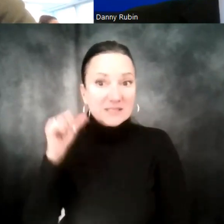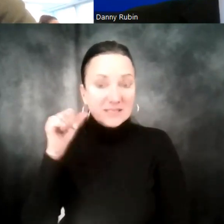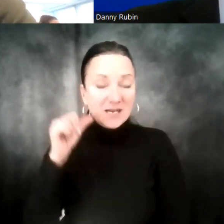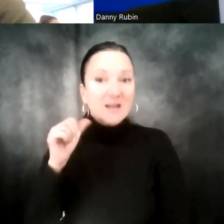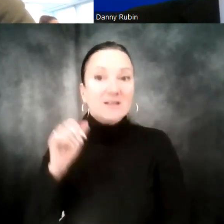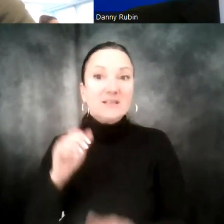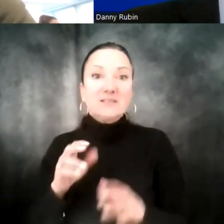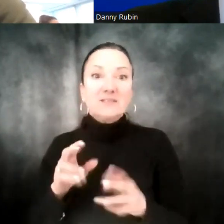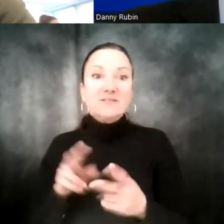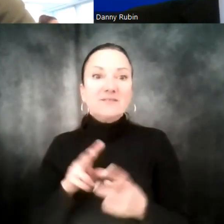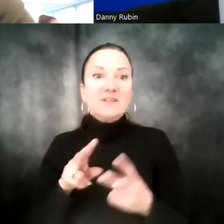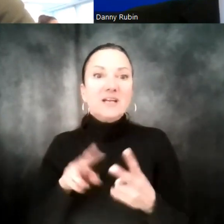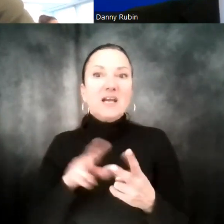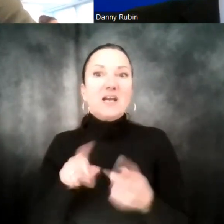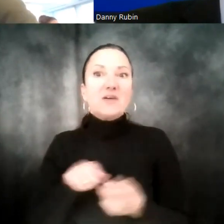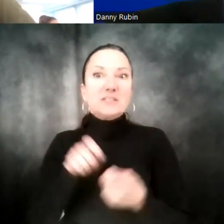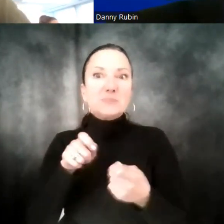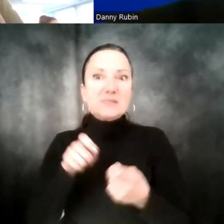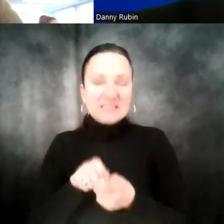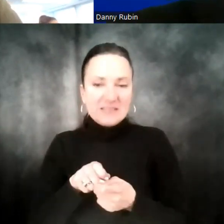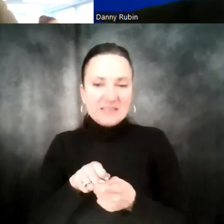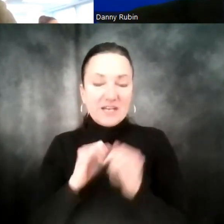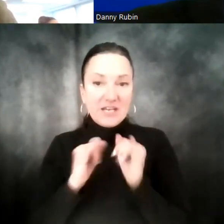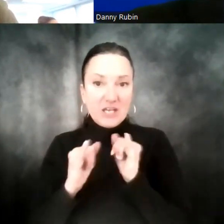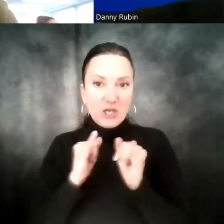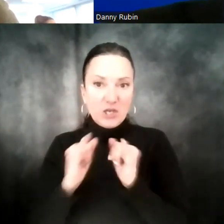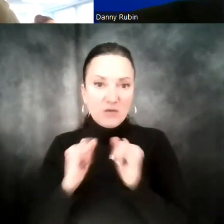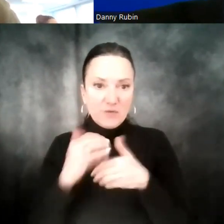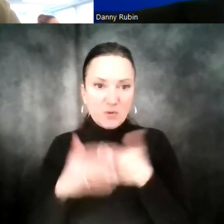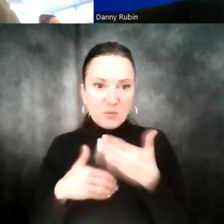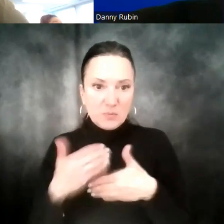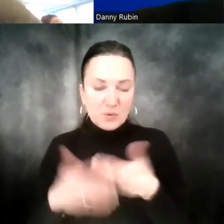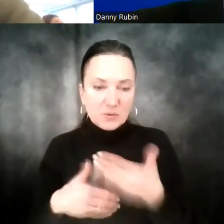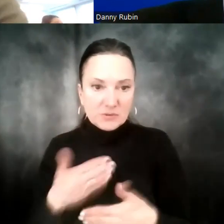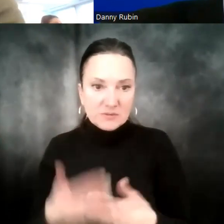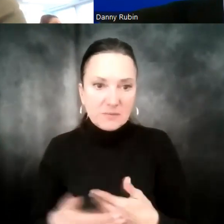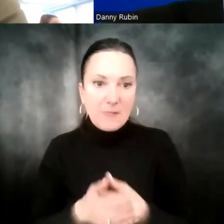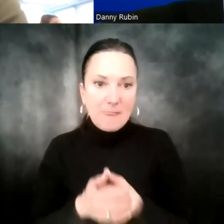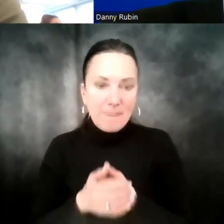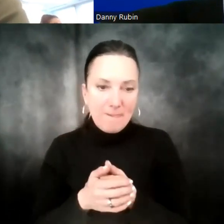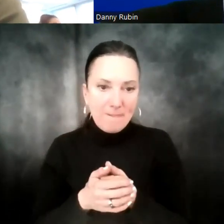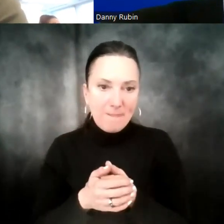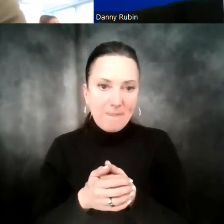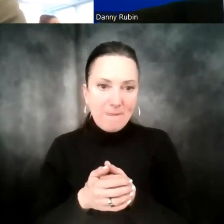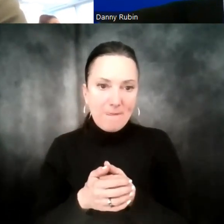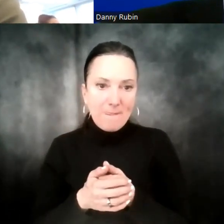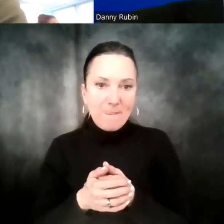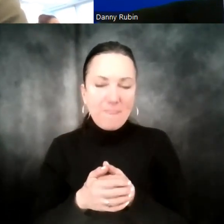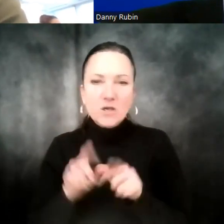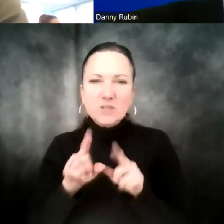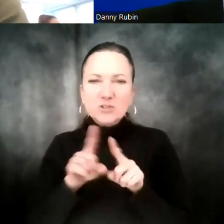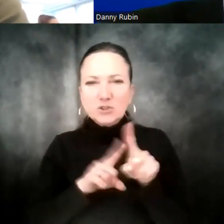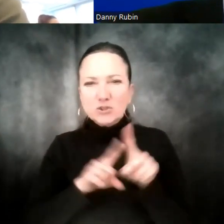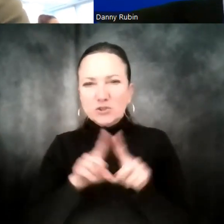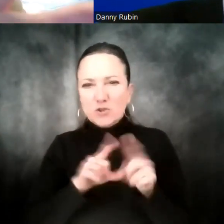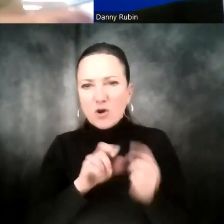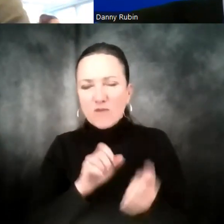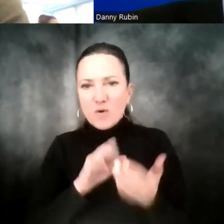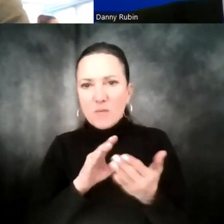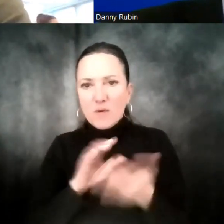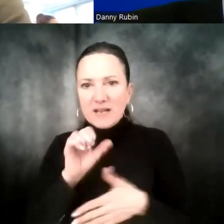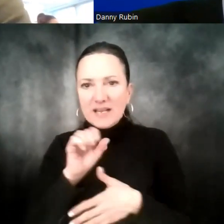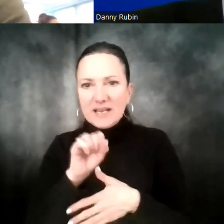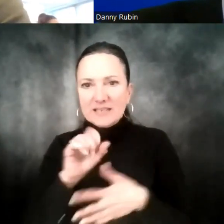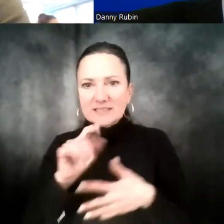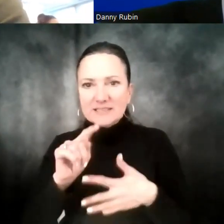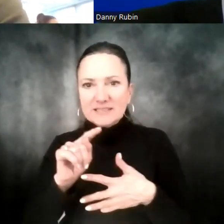facilitating interview questions and how we were asked to answer them. Sure. It's called the STAR format, and that's something that would be